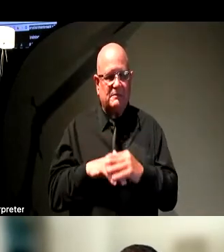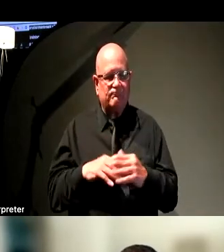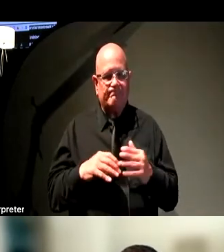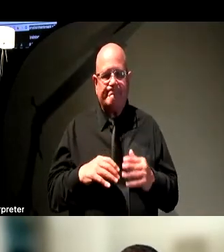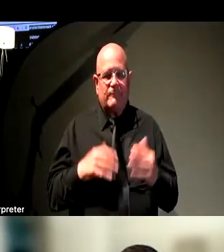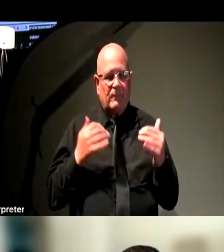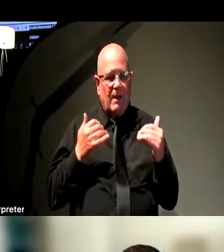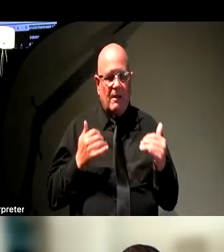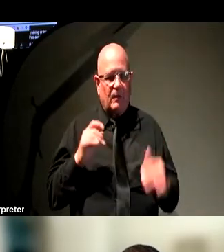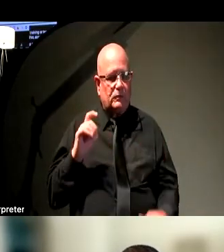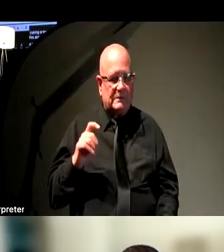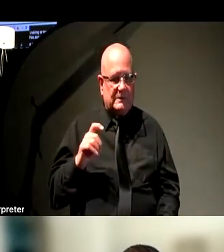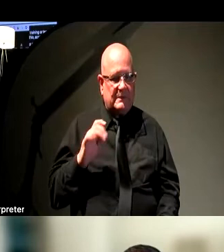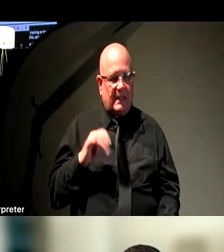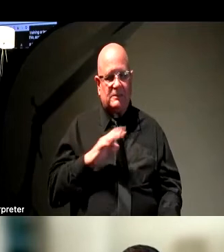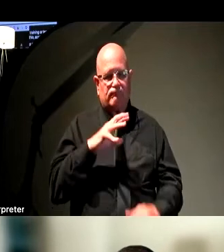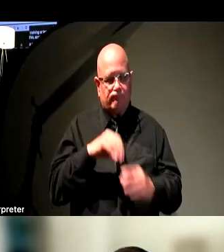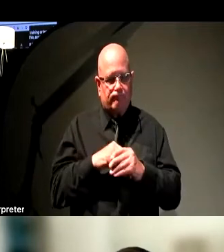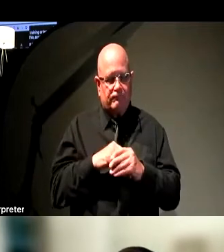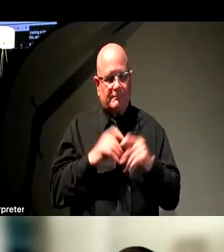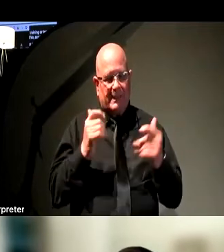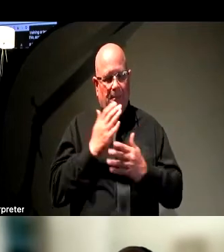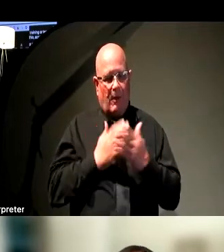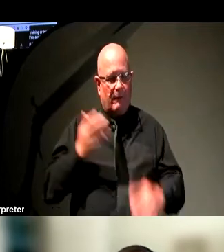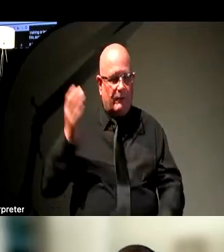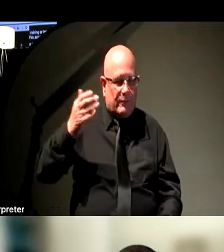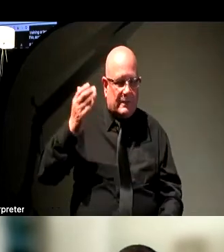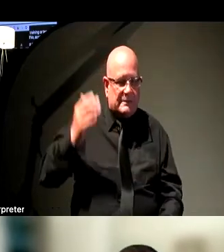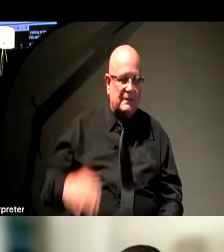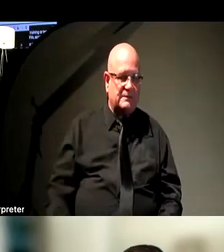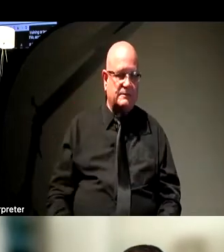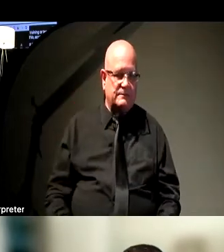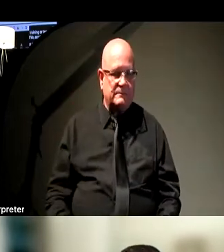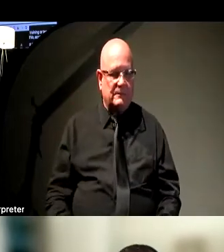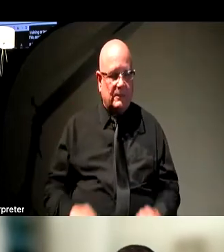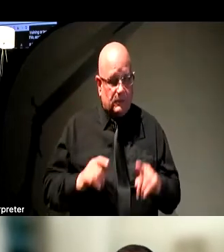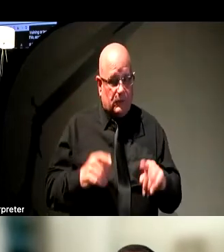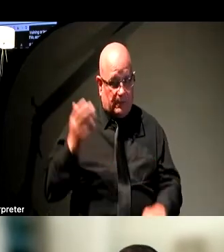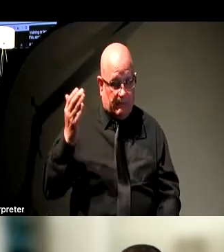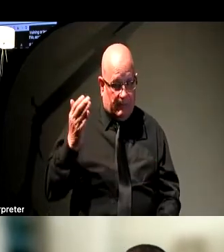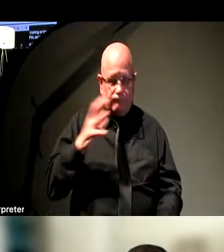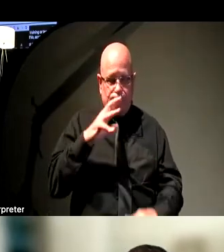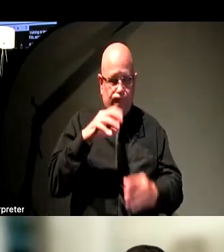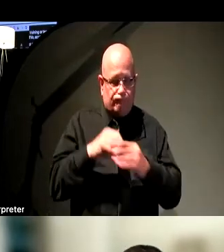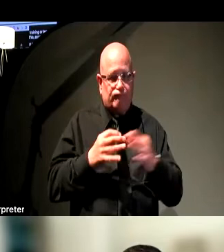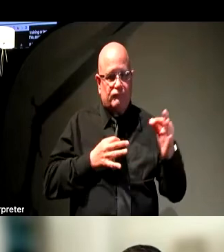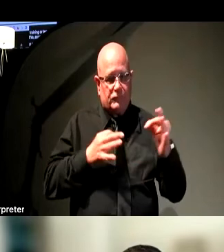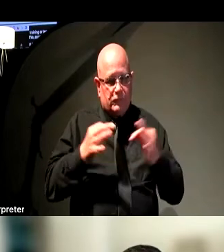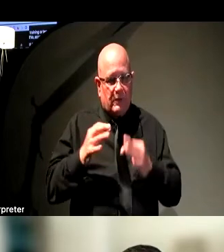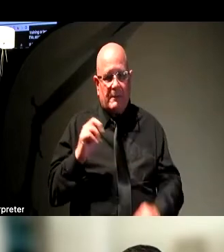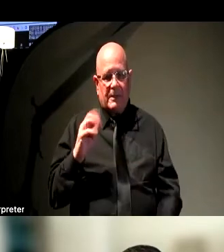part of the presentation. There are things that you should do during the presentation as well. I've described the meaningful images